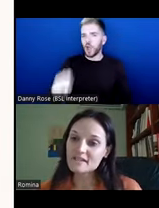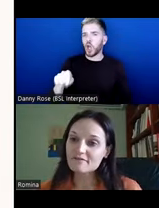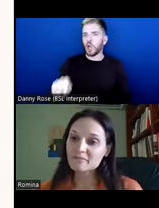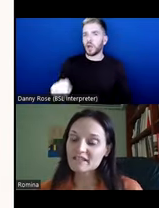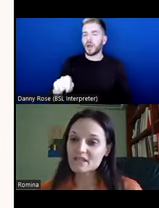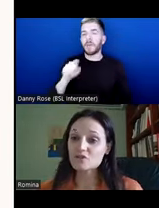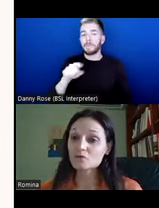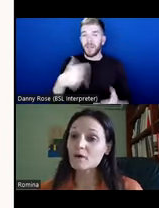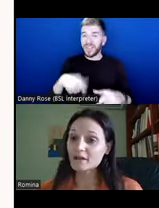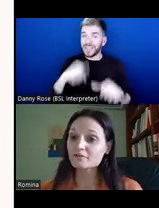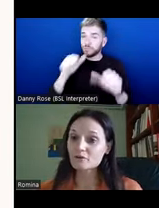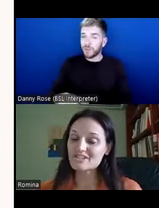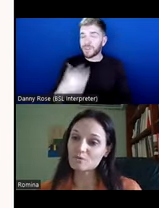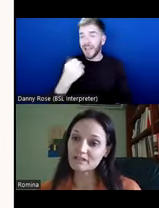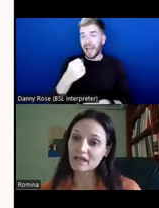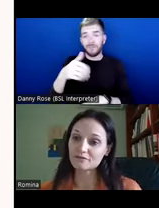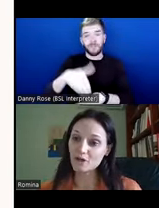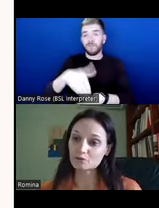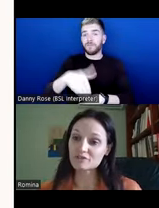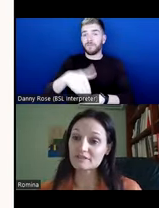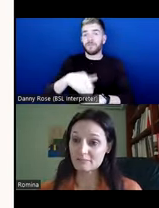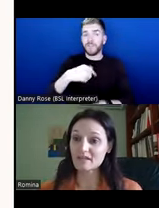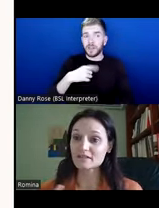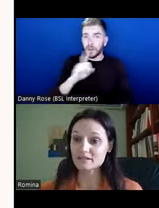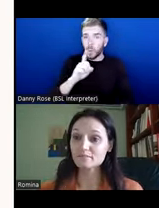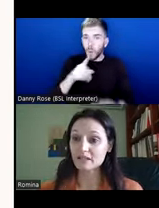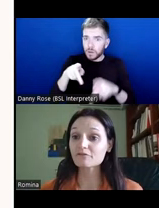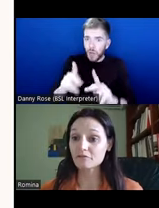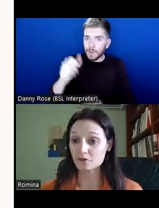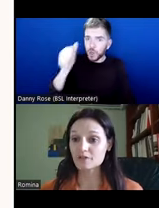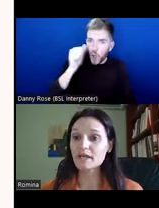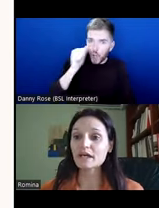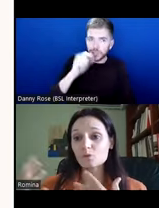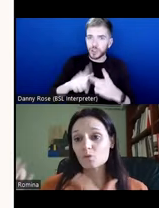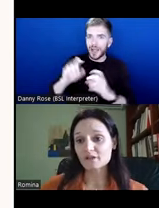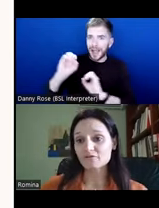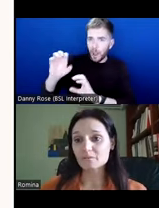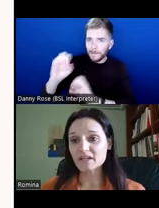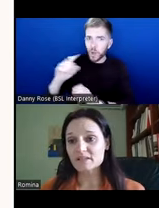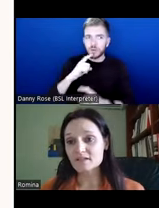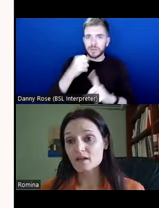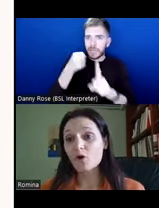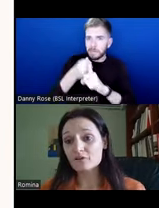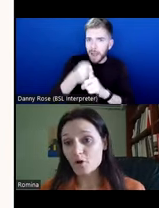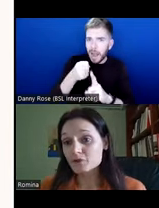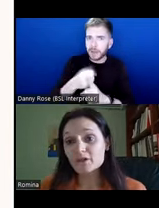preferences have implications for what kind of knowledge and what kind of outputs and impact is being favored, and what kind of impact is overlooked.